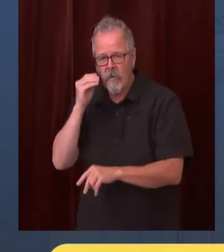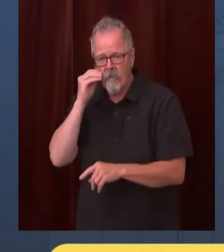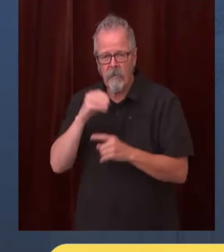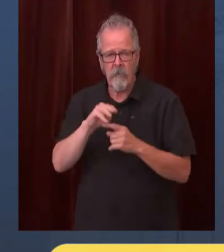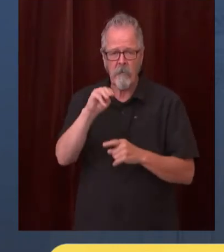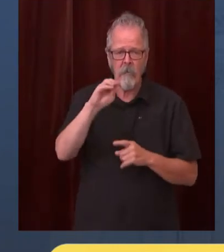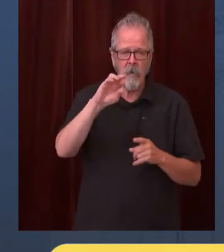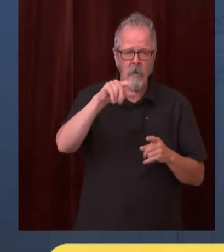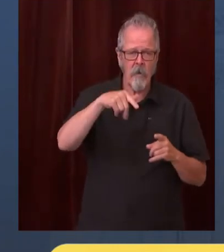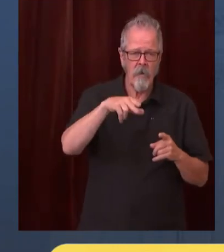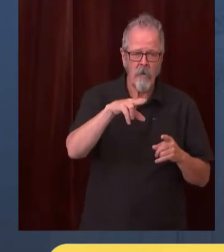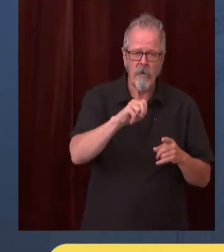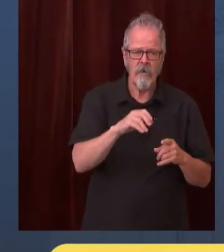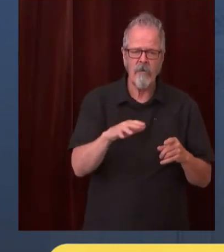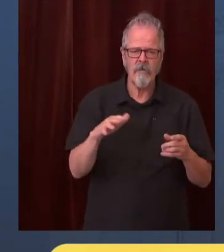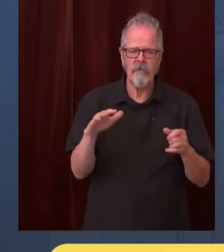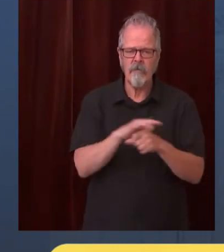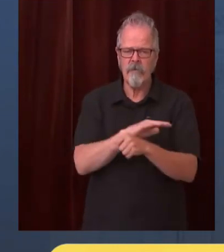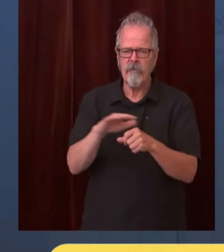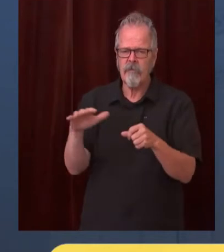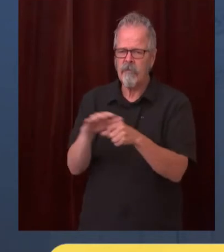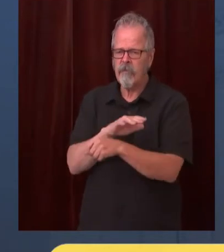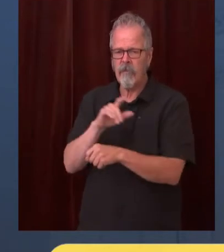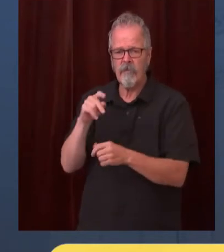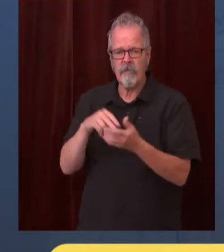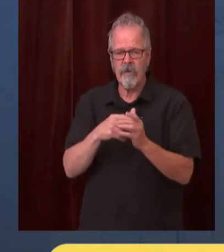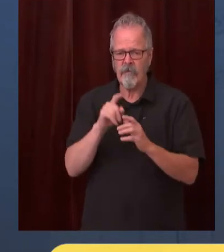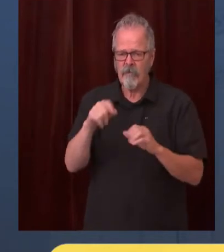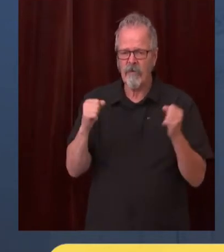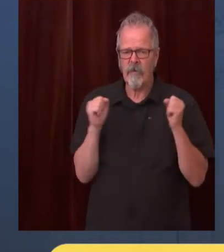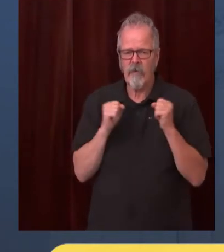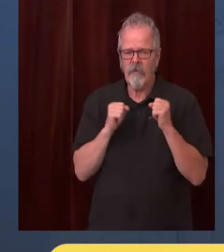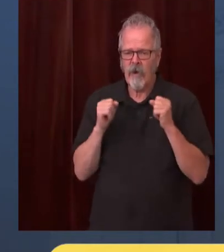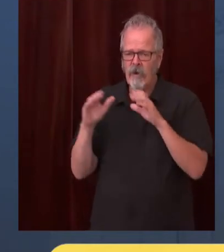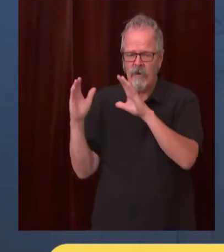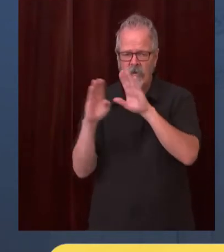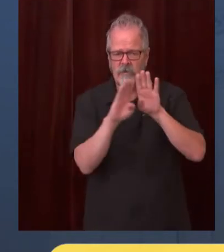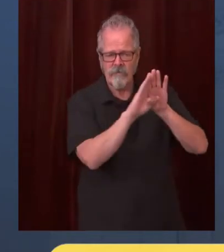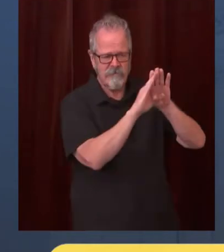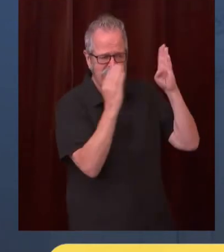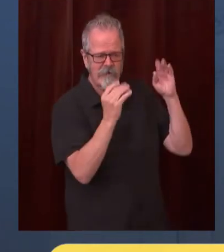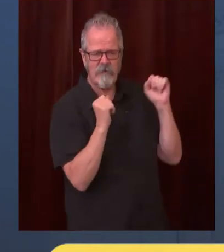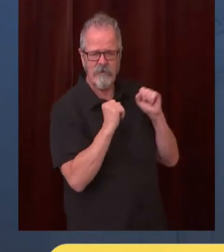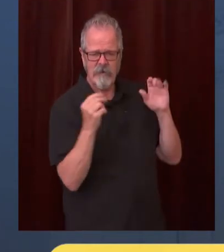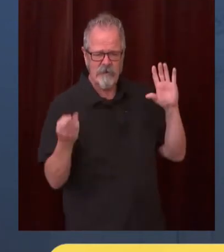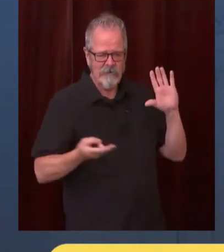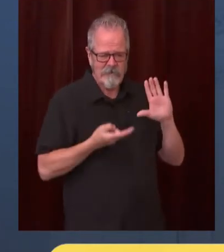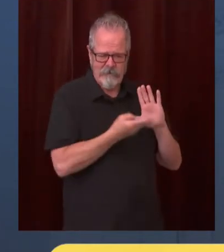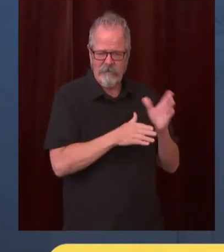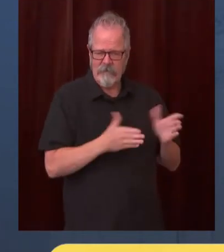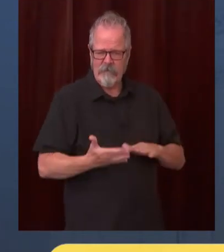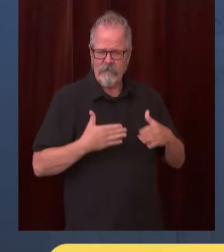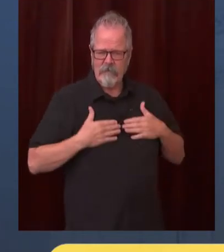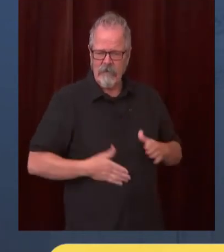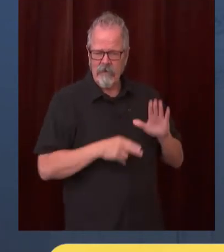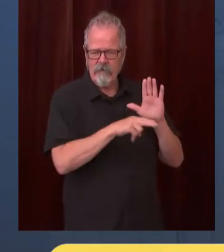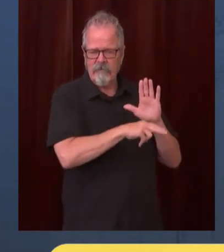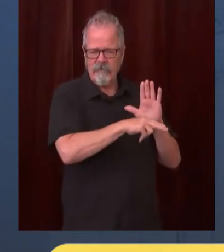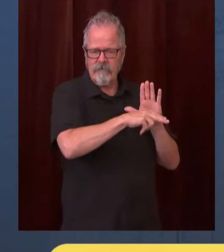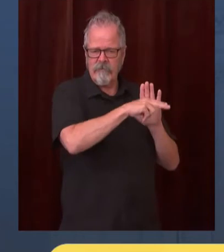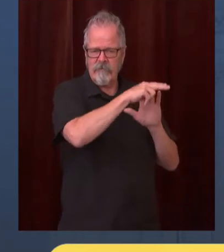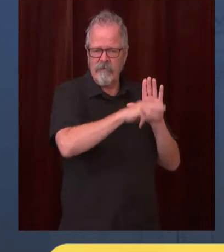other tragedy is we have local leaders sometimes who aren't looking for answers to this problem but rather for excuses for inaction